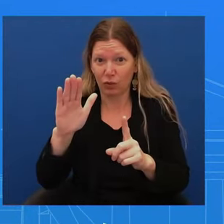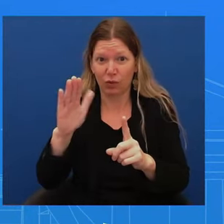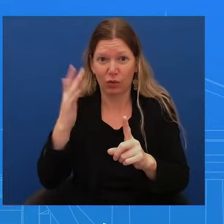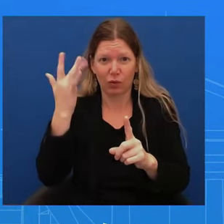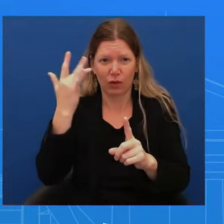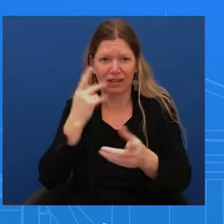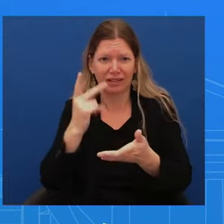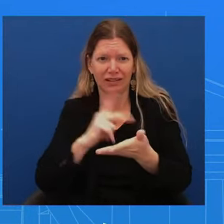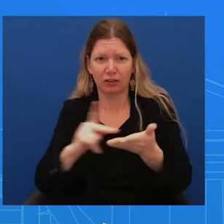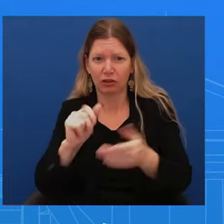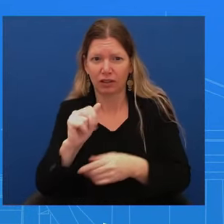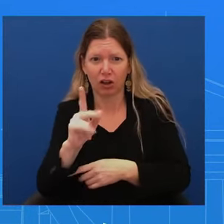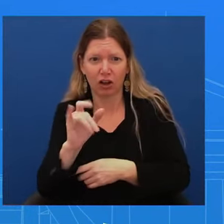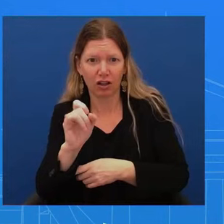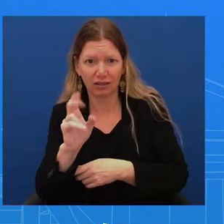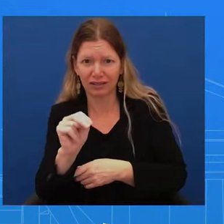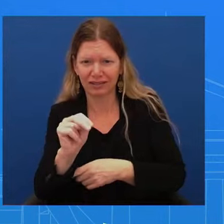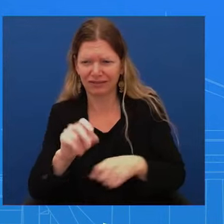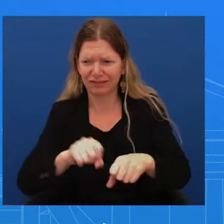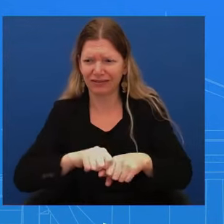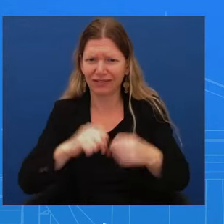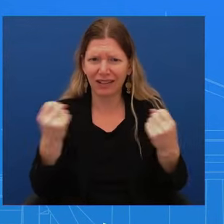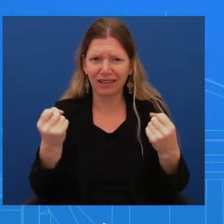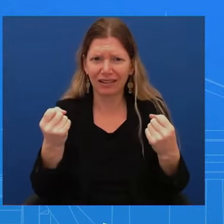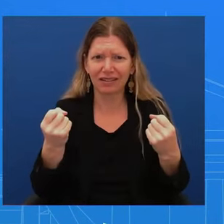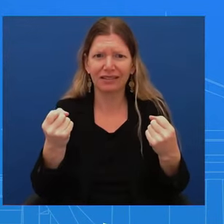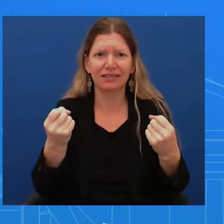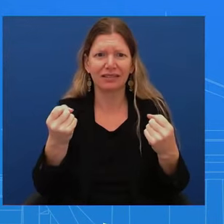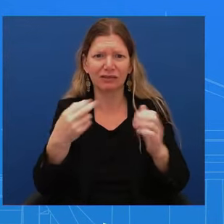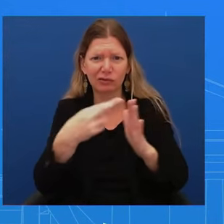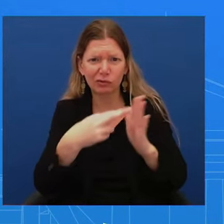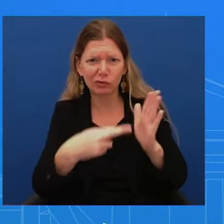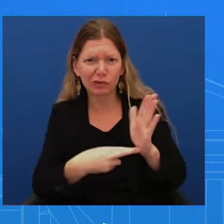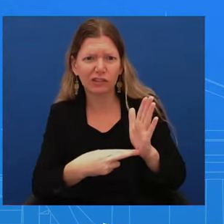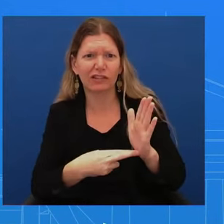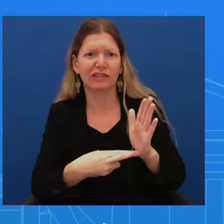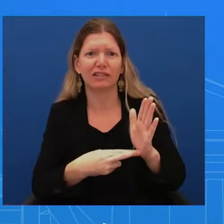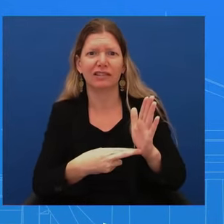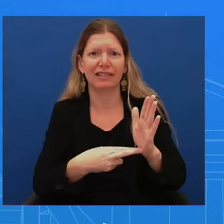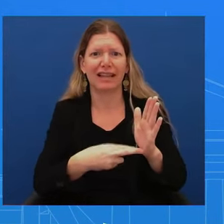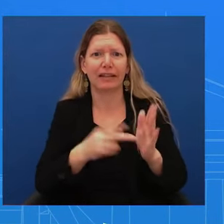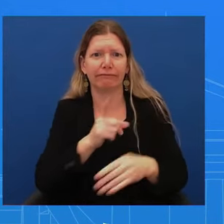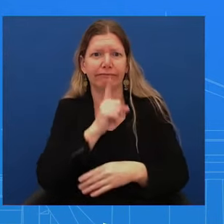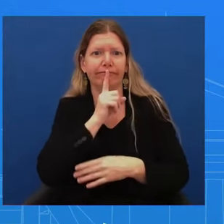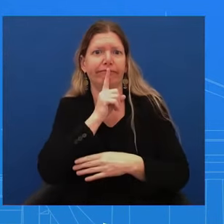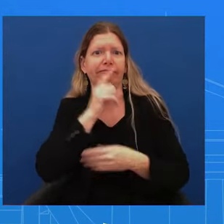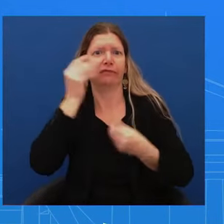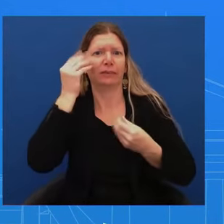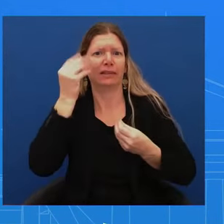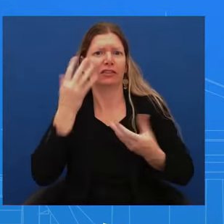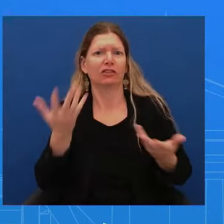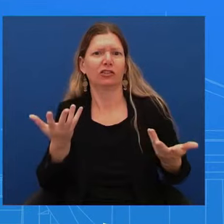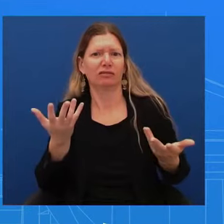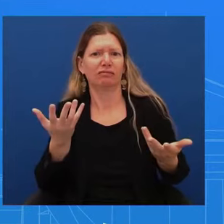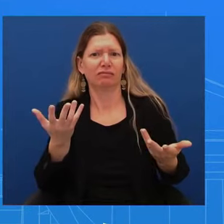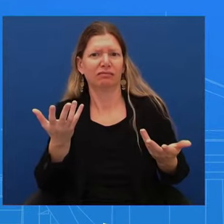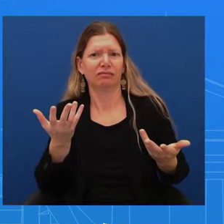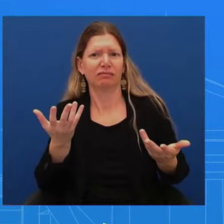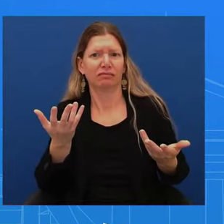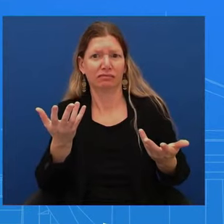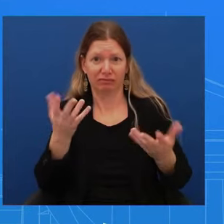the existing rules and withheld this information. Is it the posture of the president that Secretary Austin's motivation